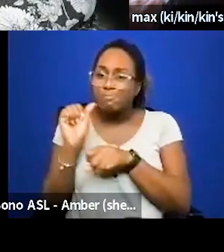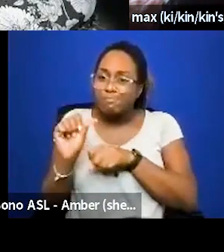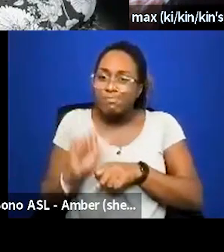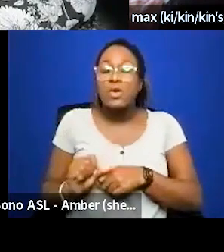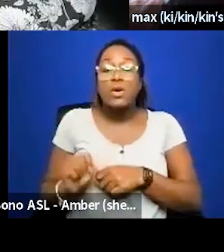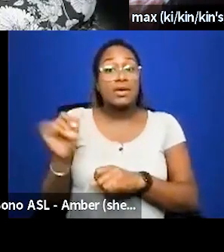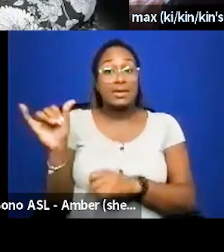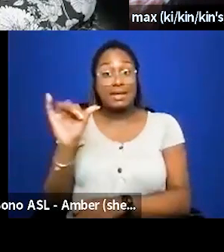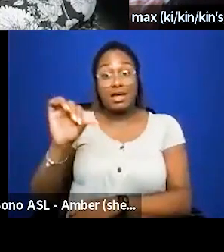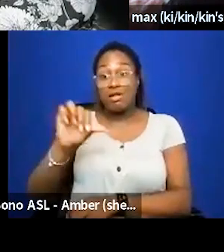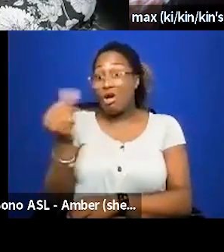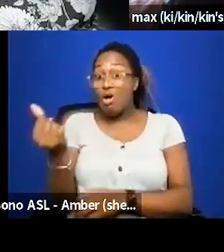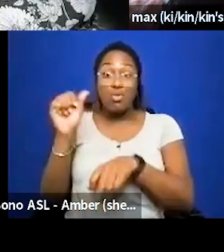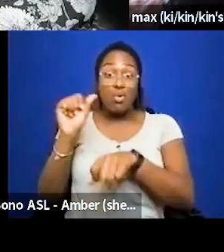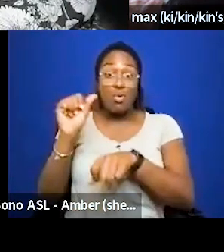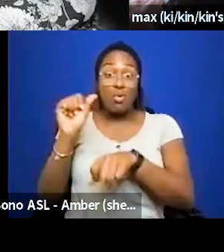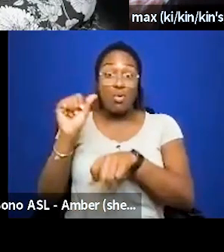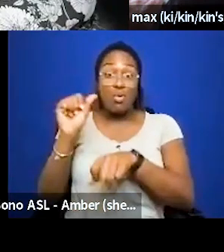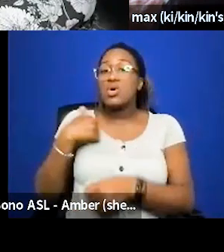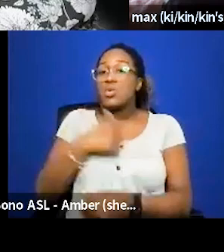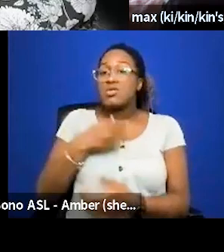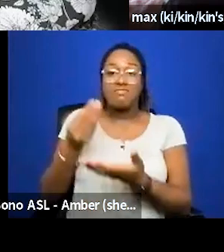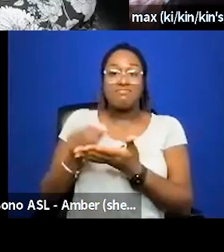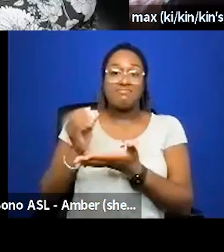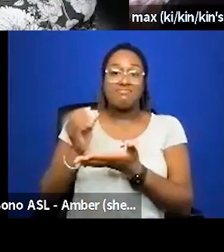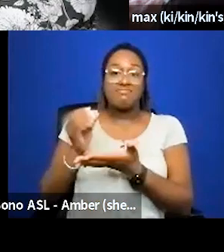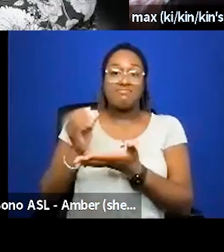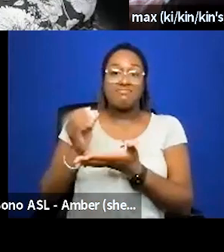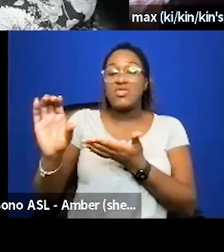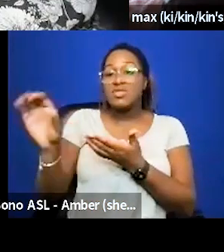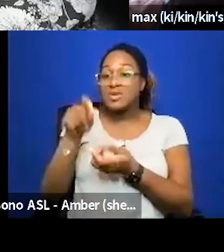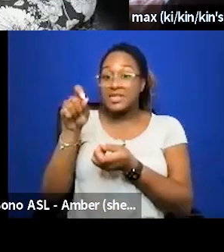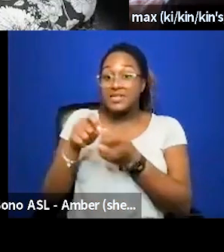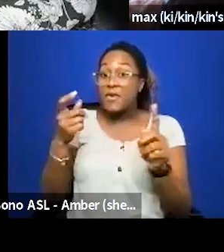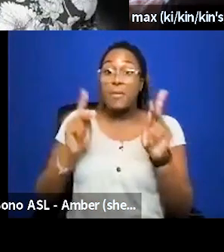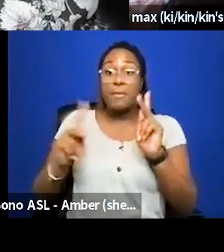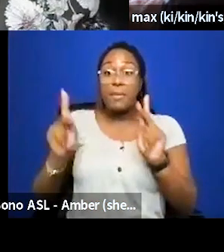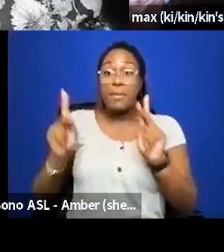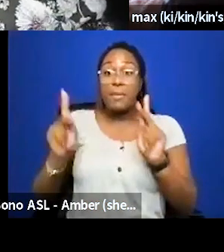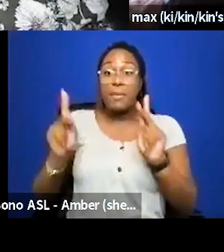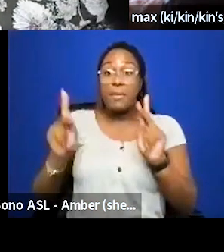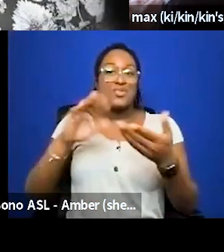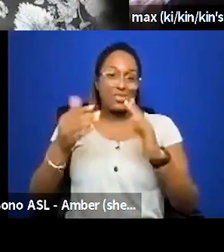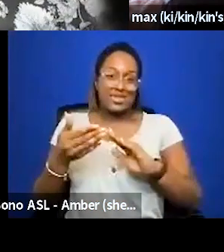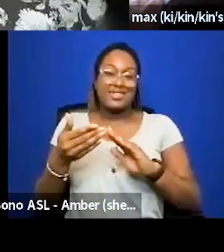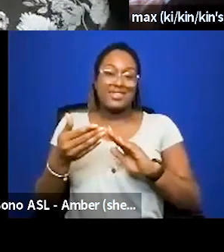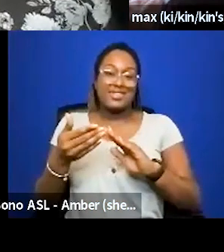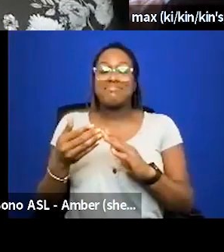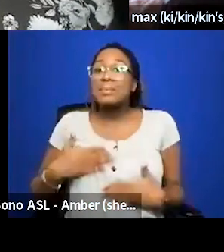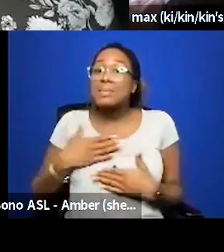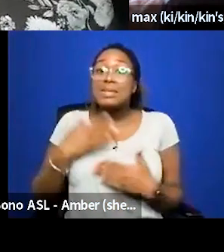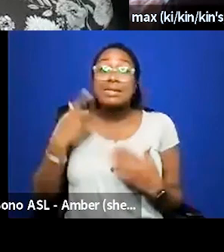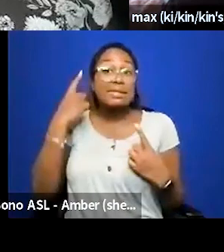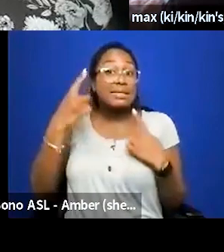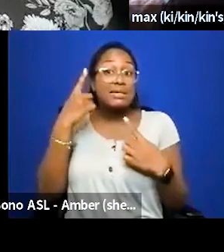other work um we are funded um primarily by members of our community uh please do consider supporting this work